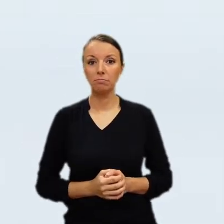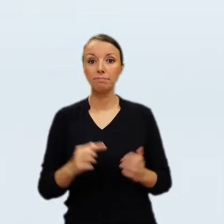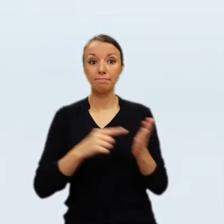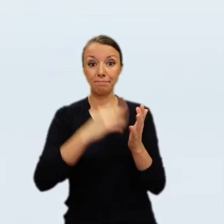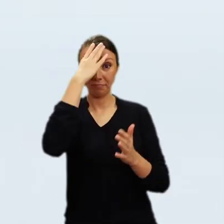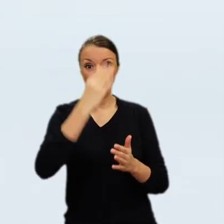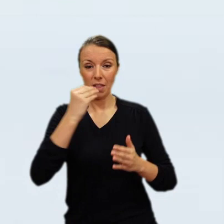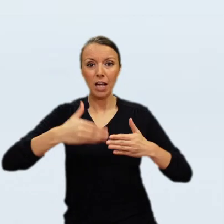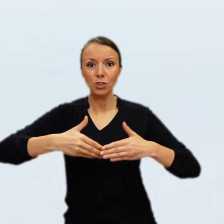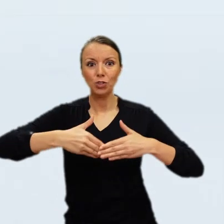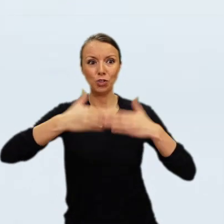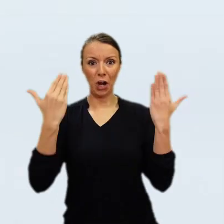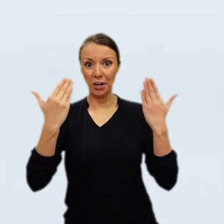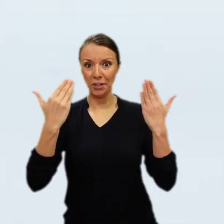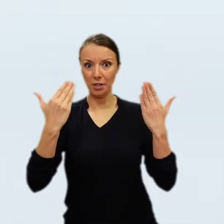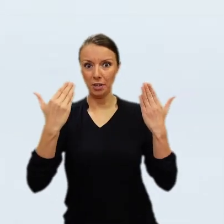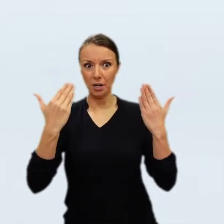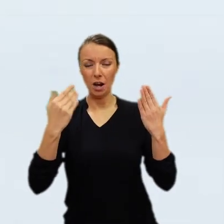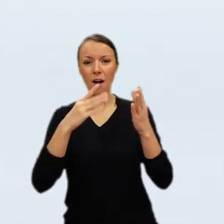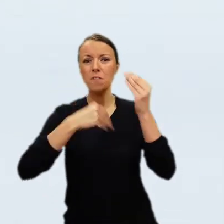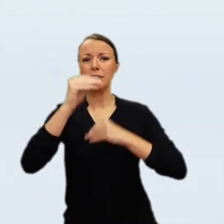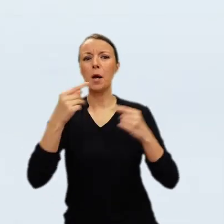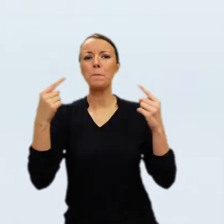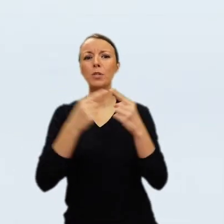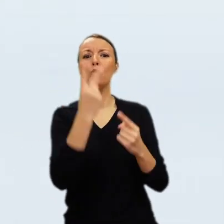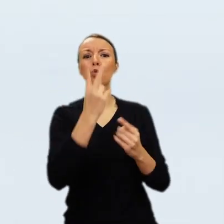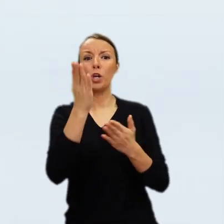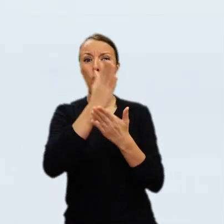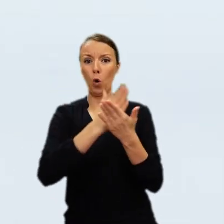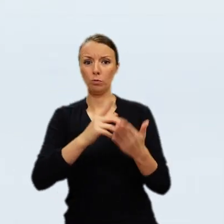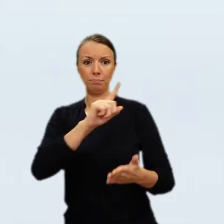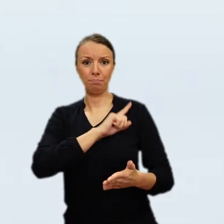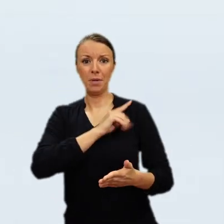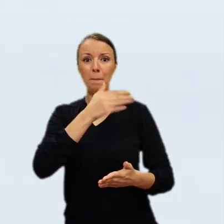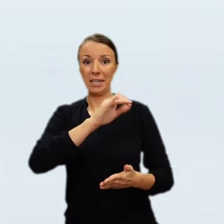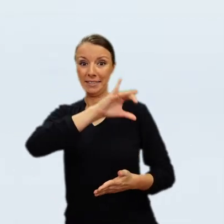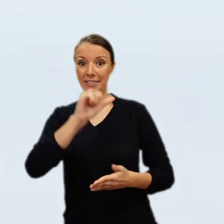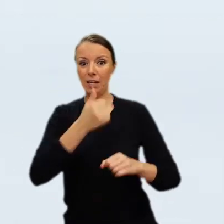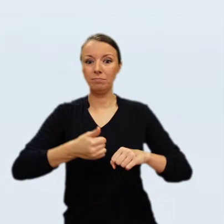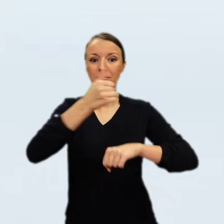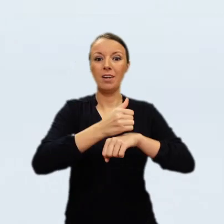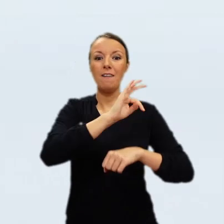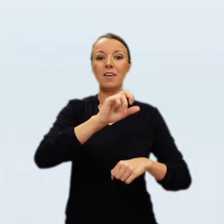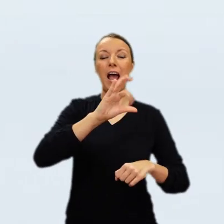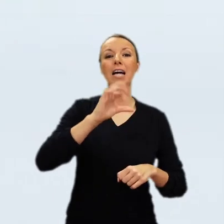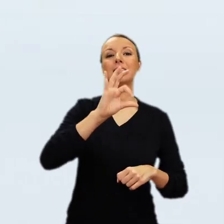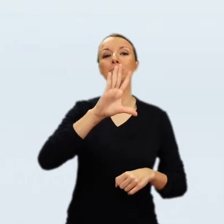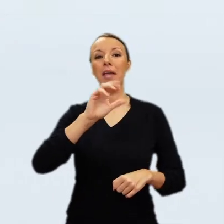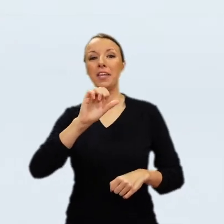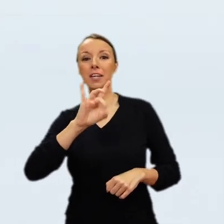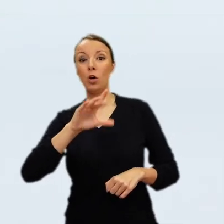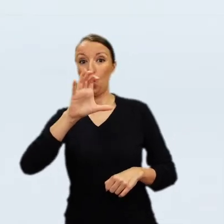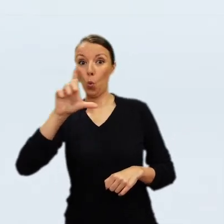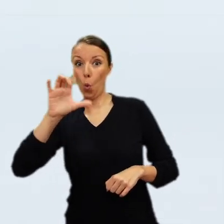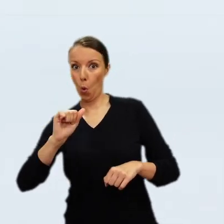should more appropriately be called the Militia Company of District 2 under the command of Captain France Banning Cock, which